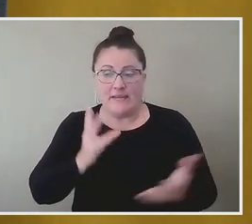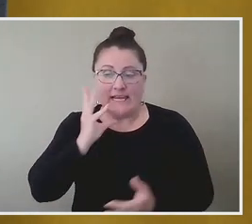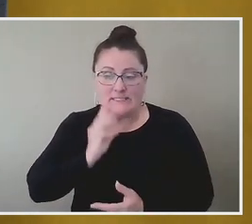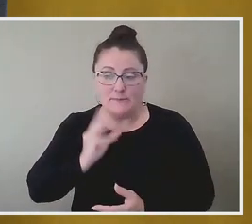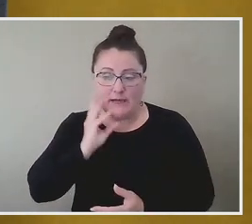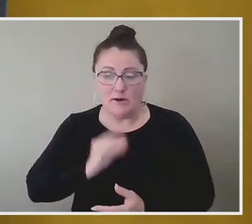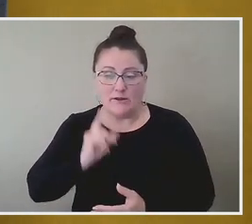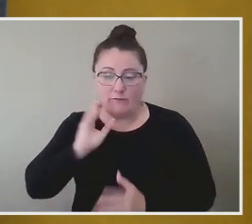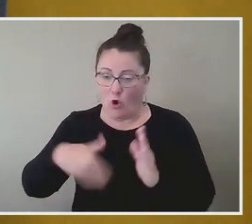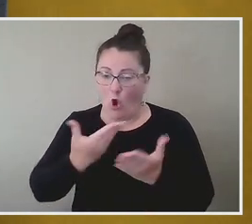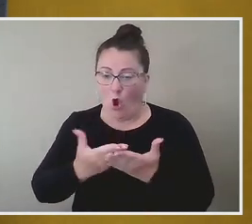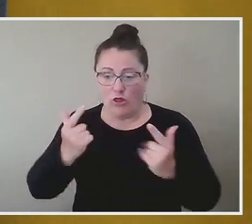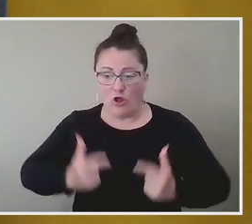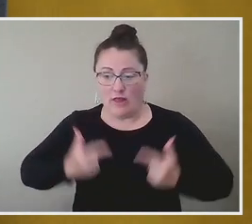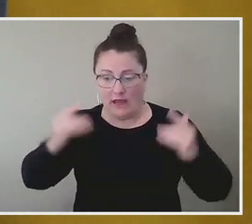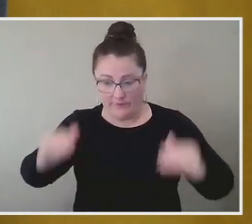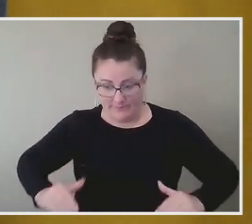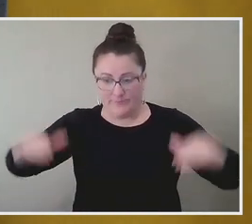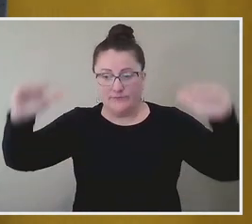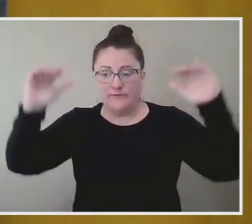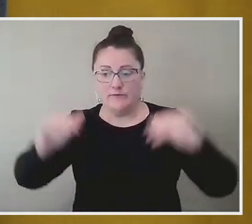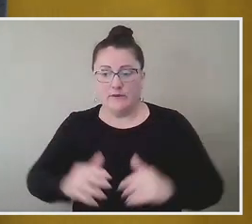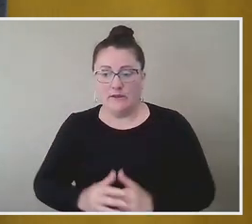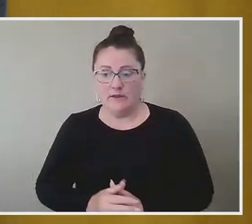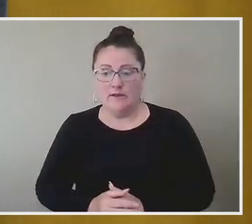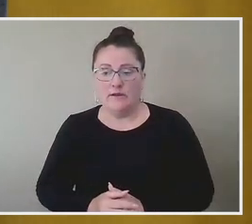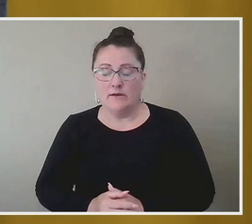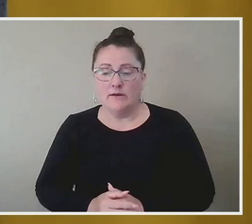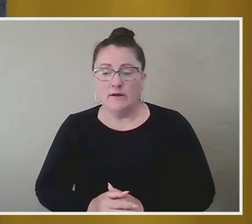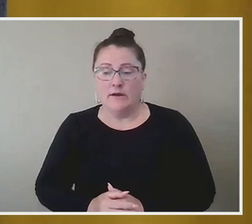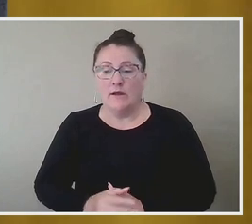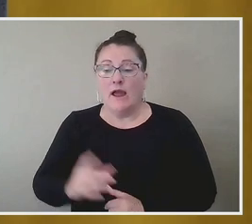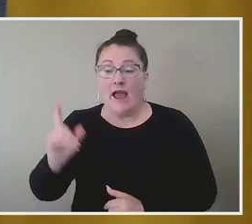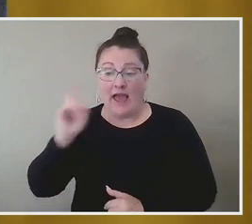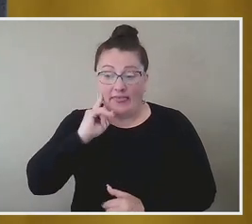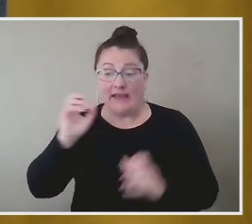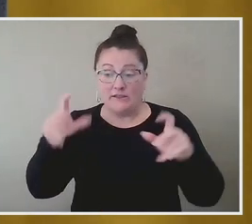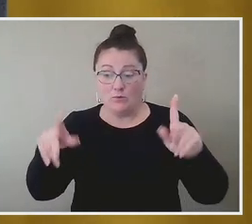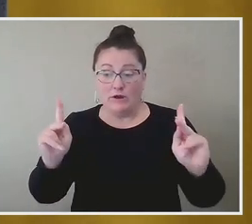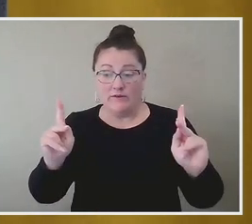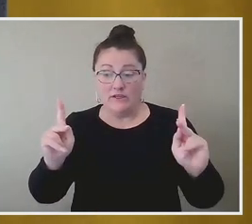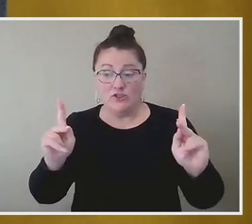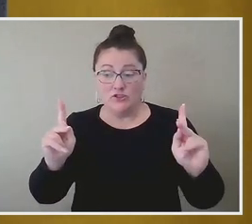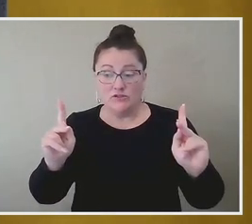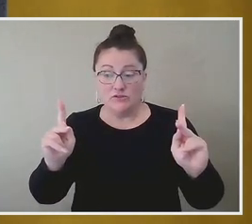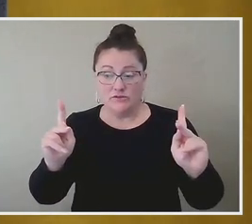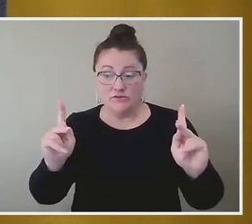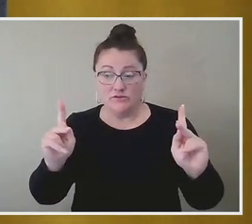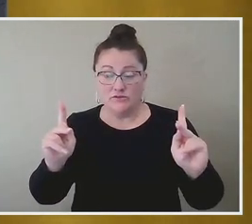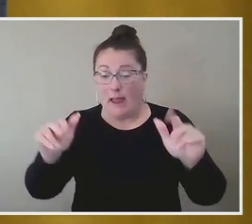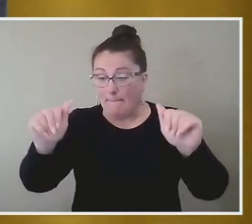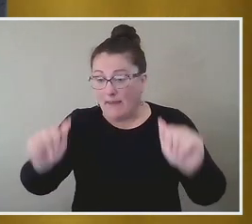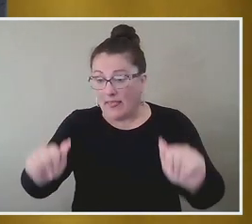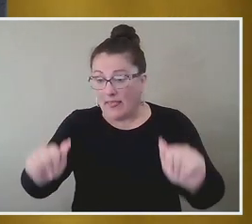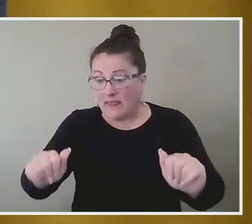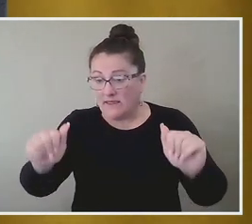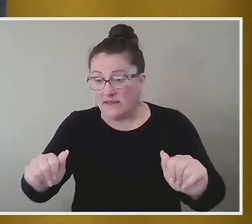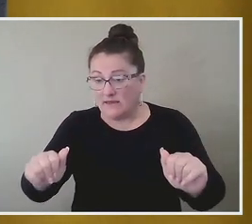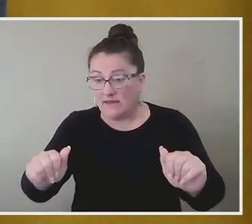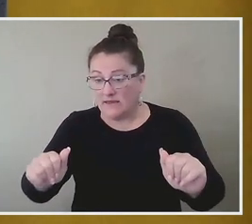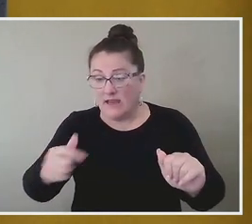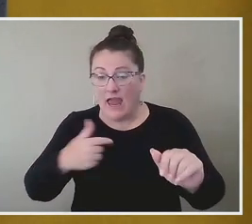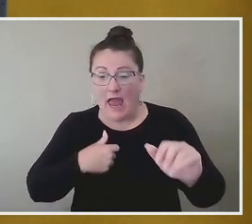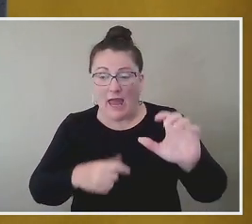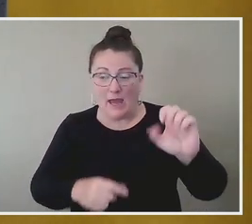all of their lives. Um, but yeah, I think of it as a privilege. I think of it as ability. I'm a Sagittarius,